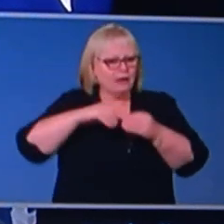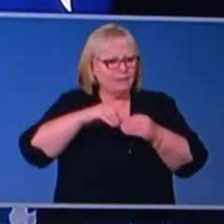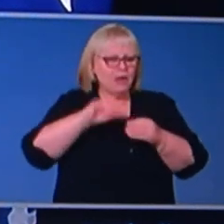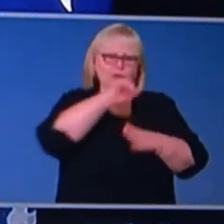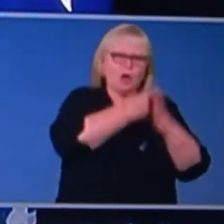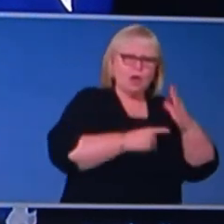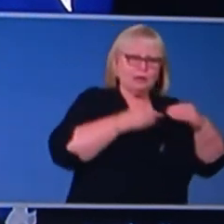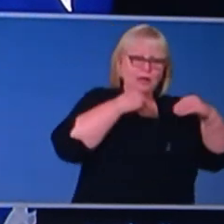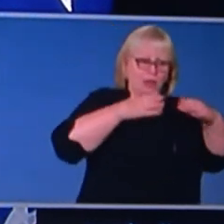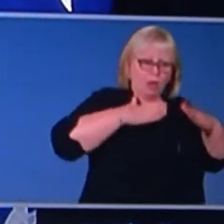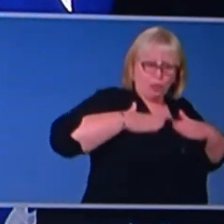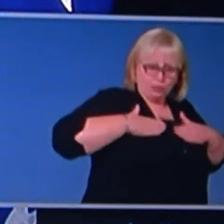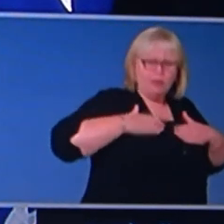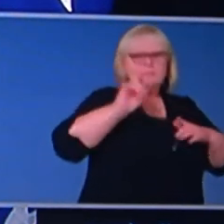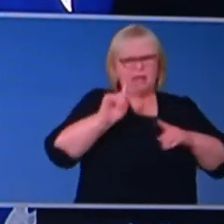as well.